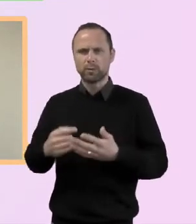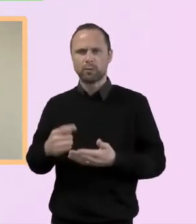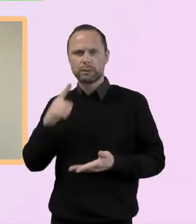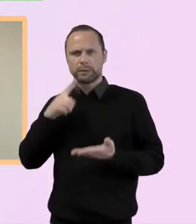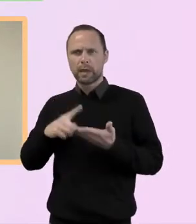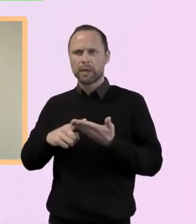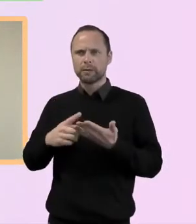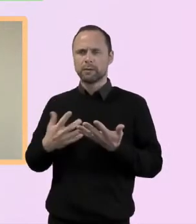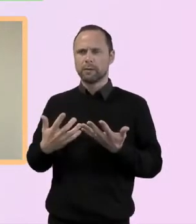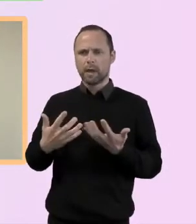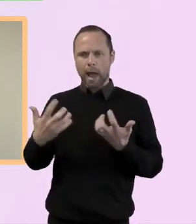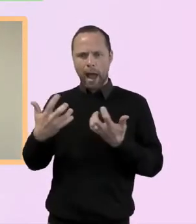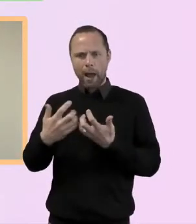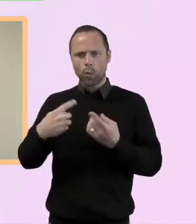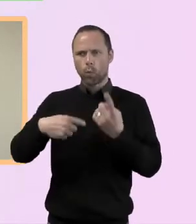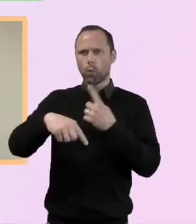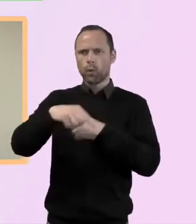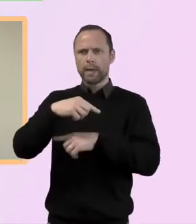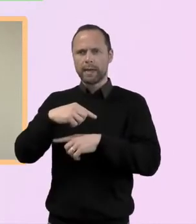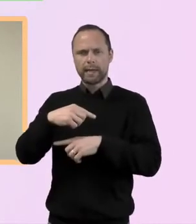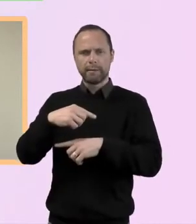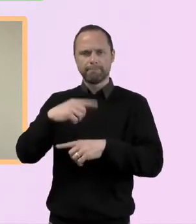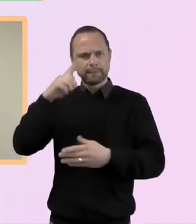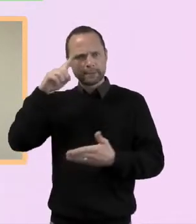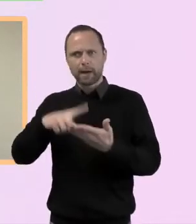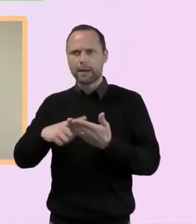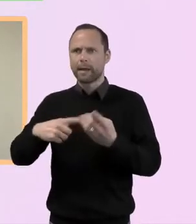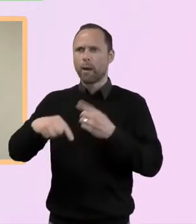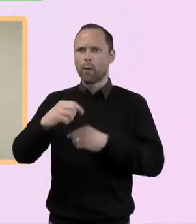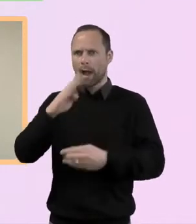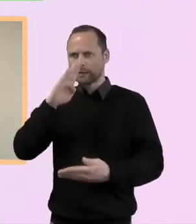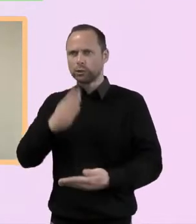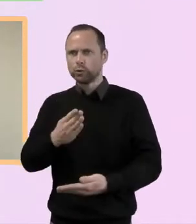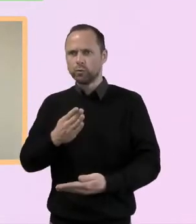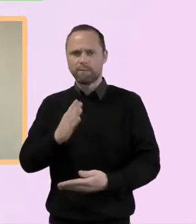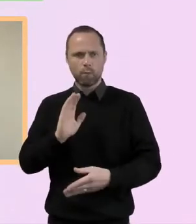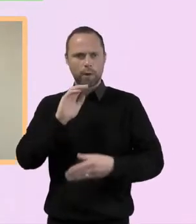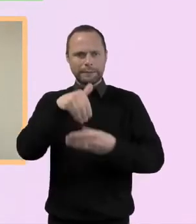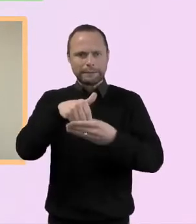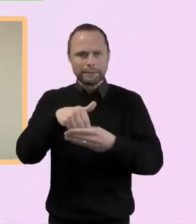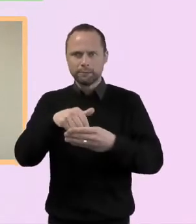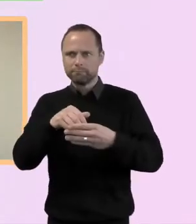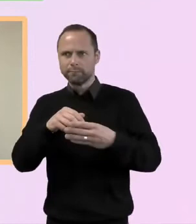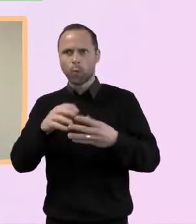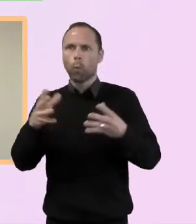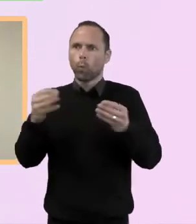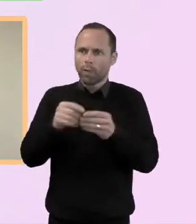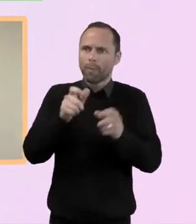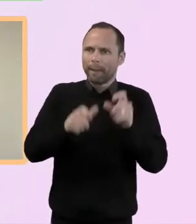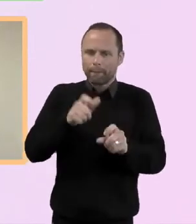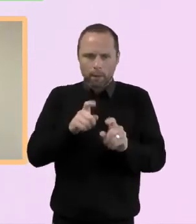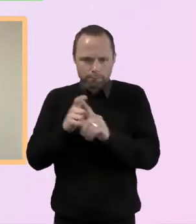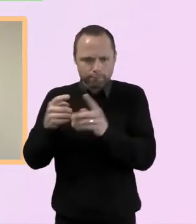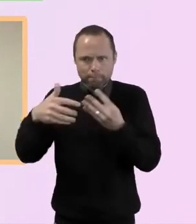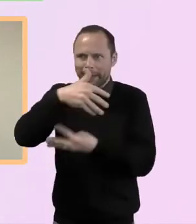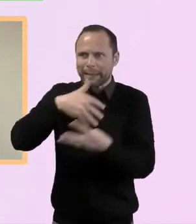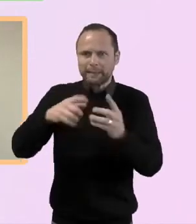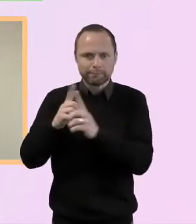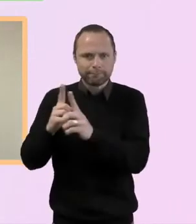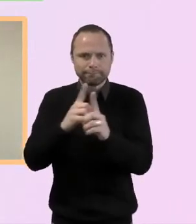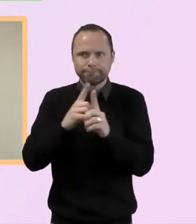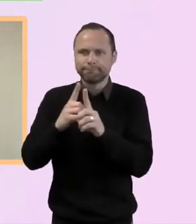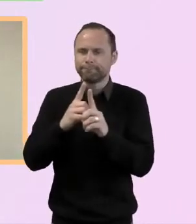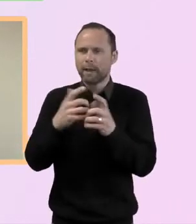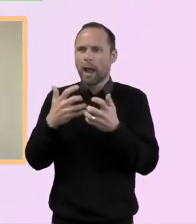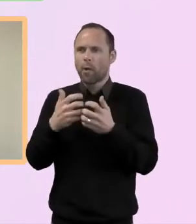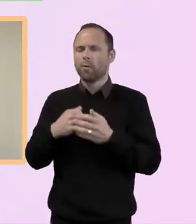being amongst and about that tension between discipleship and community for a few minutes. Hmm. I think the question of being